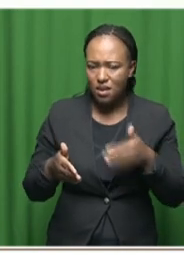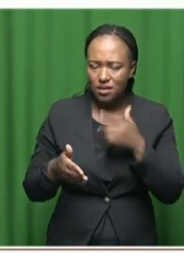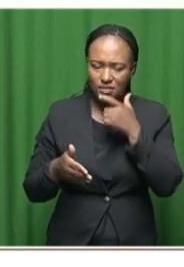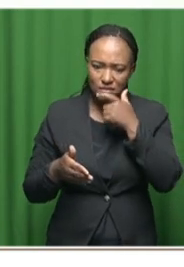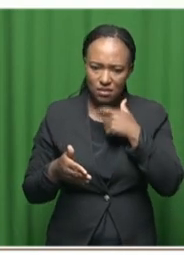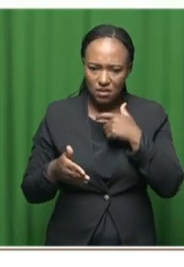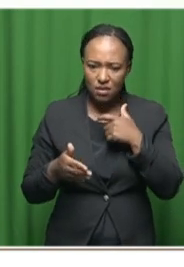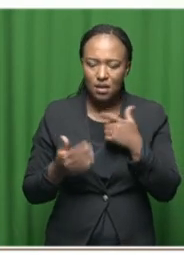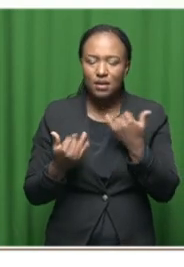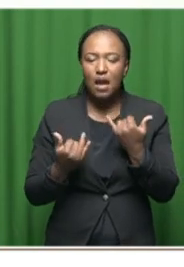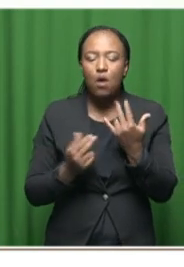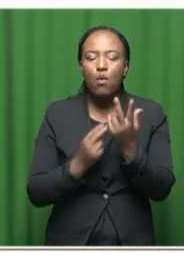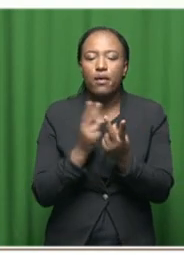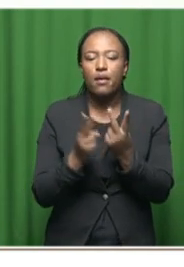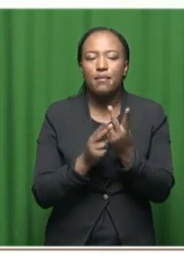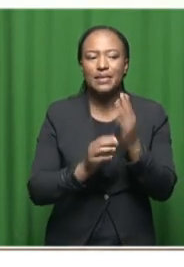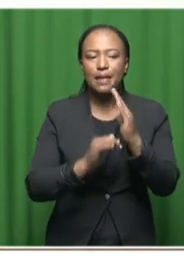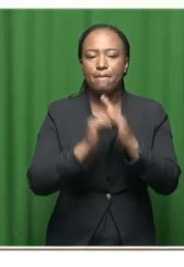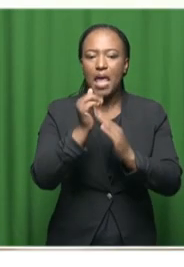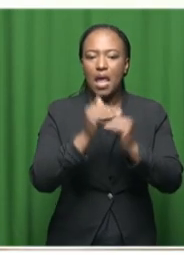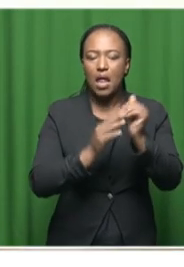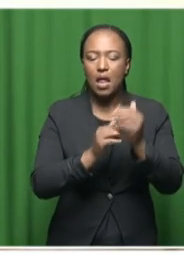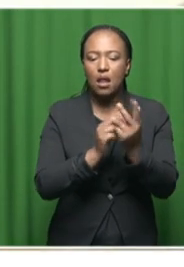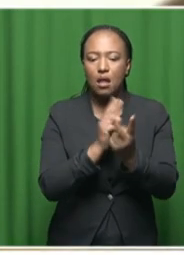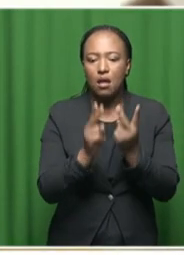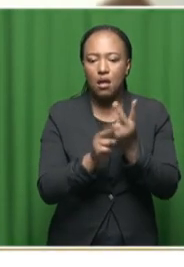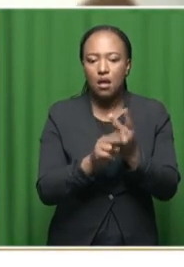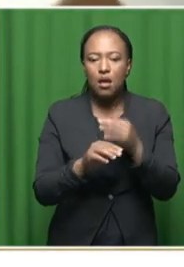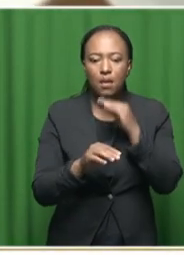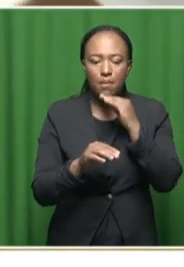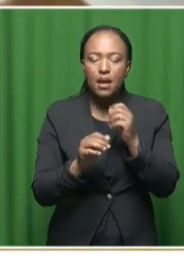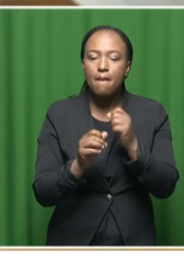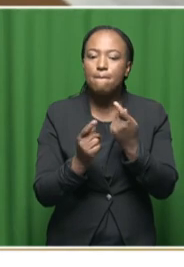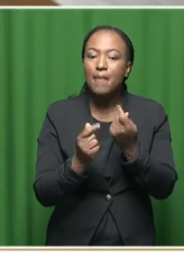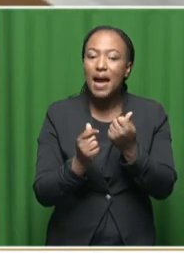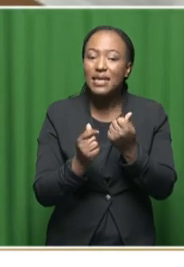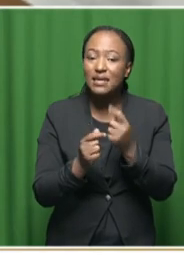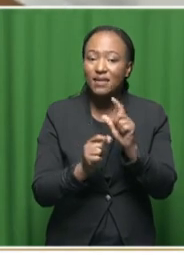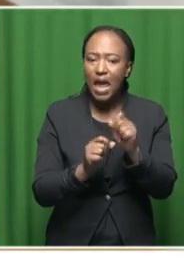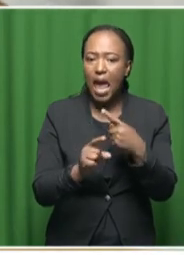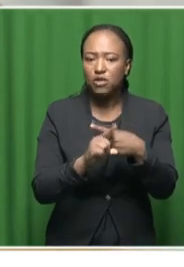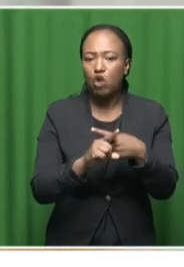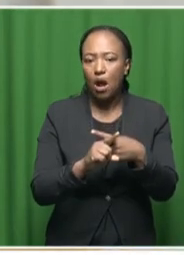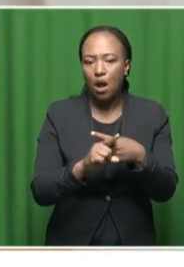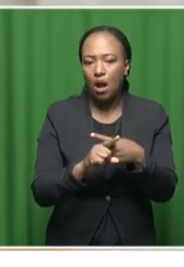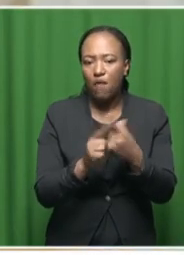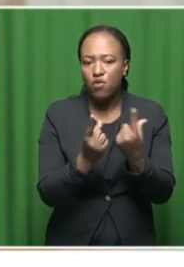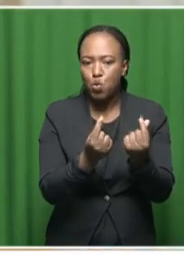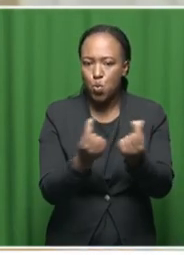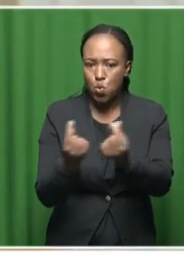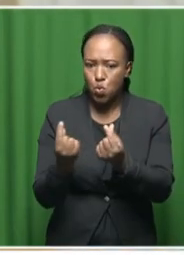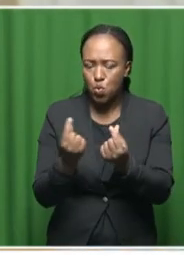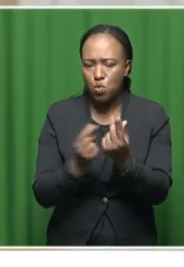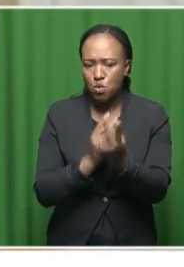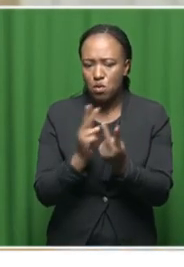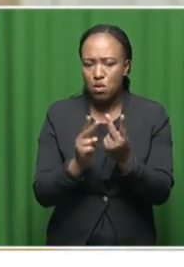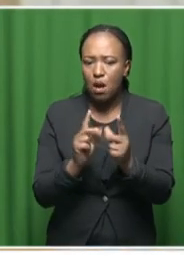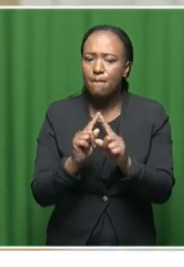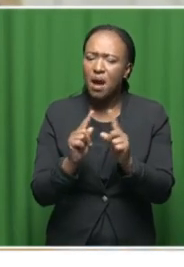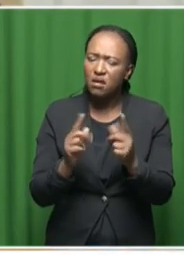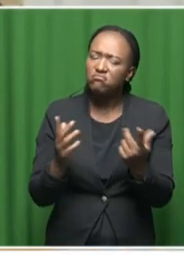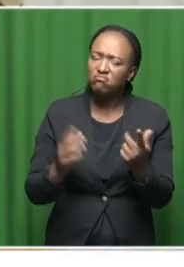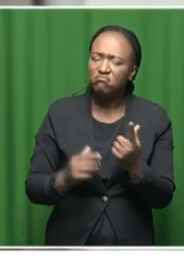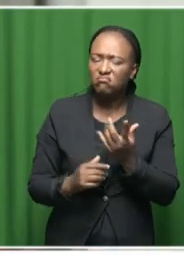we need to rebuild it again. So you're up extra money on that. But other than that, I'm actually quite happy